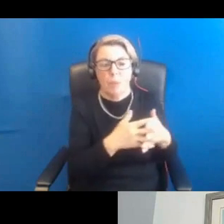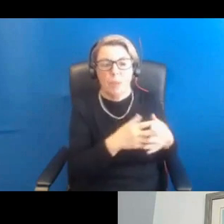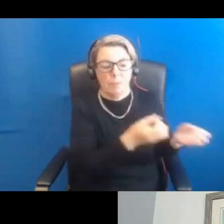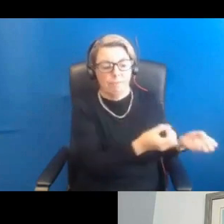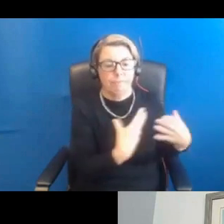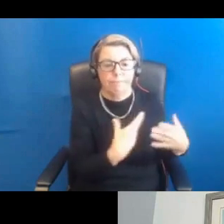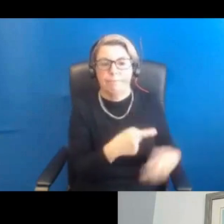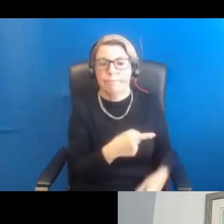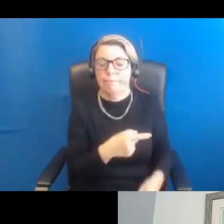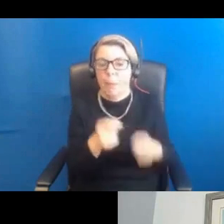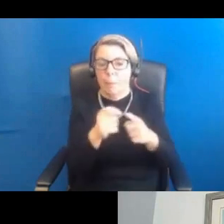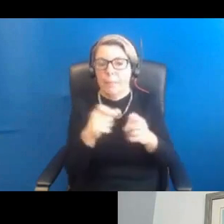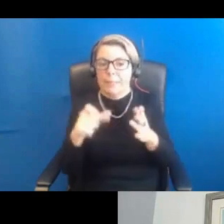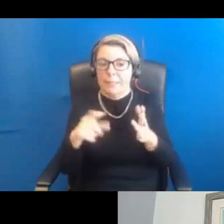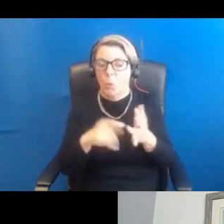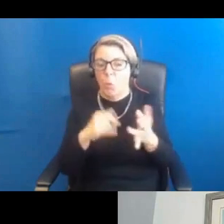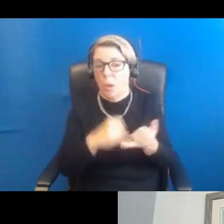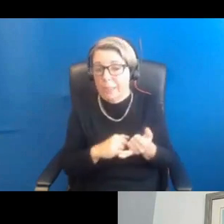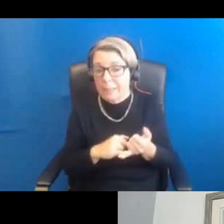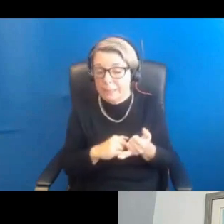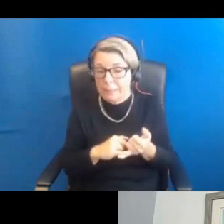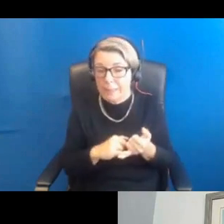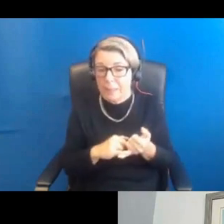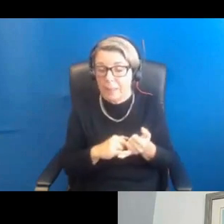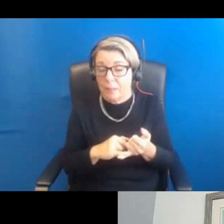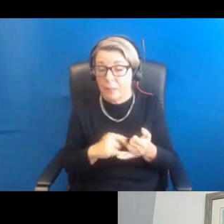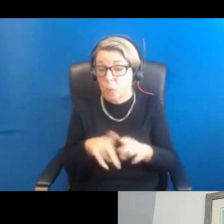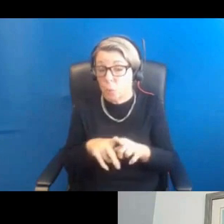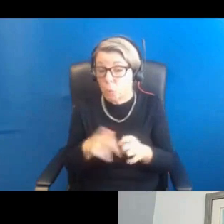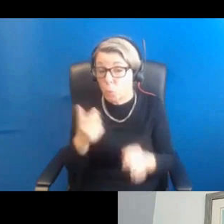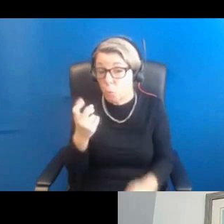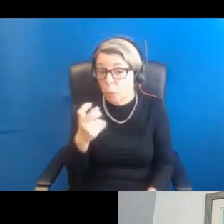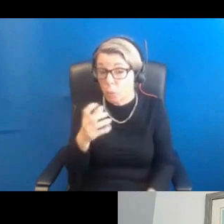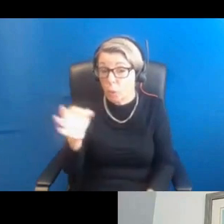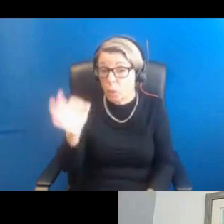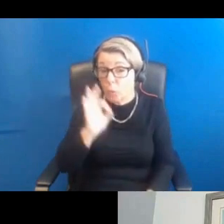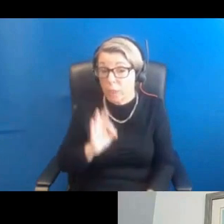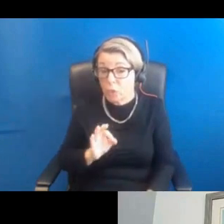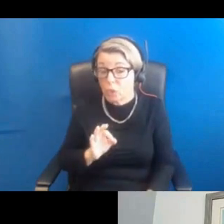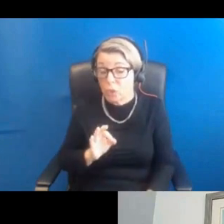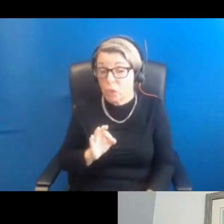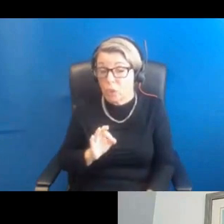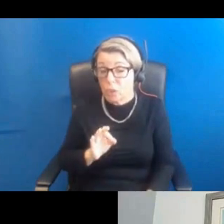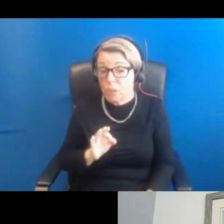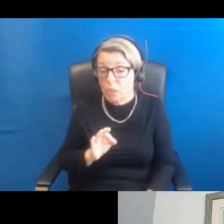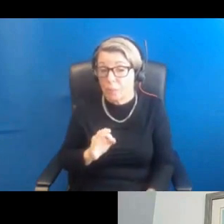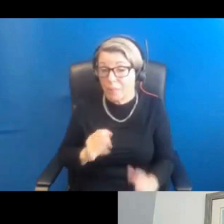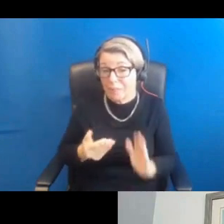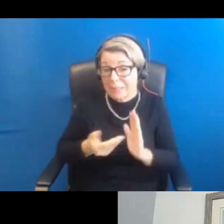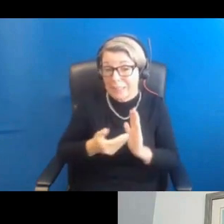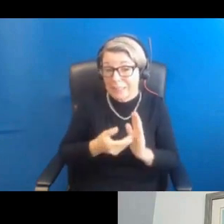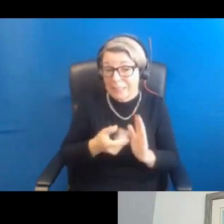PCOS. And there's also a question about, you know, if you do take these supplements, are you are